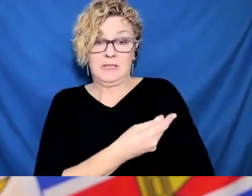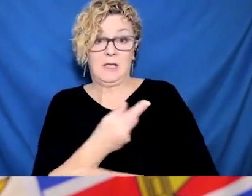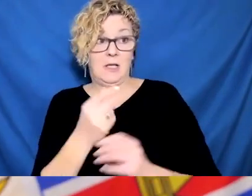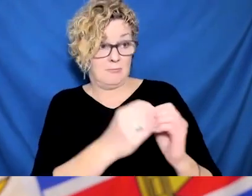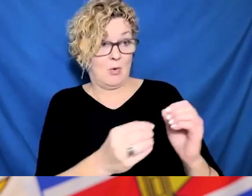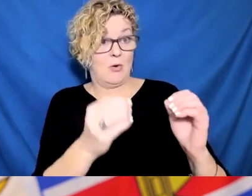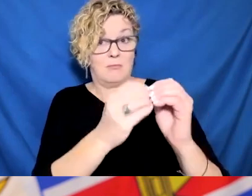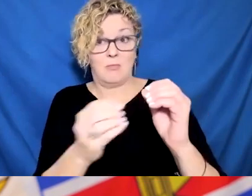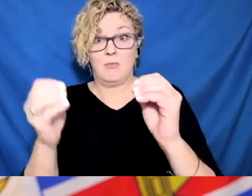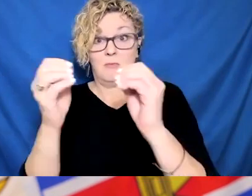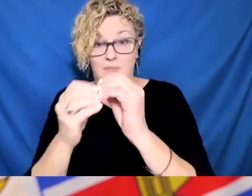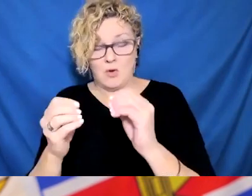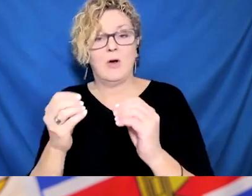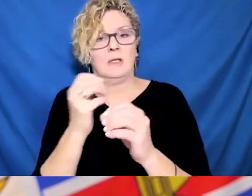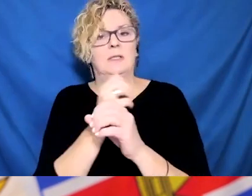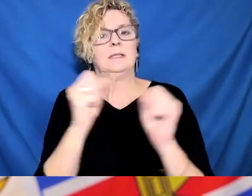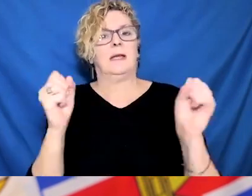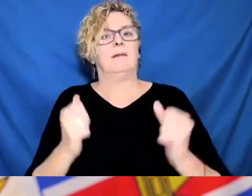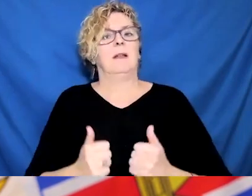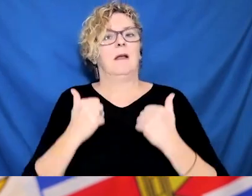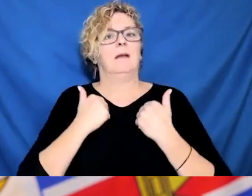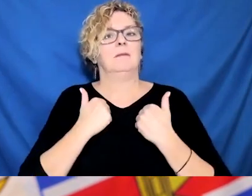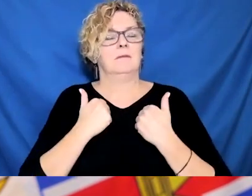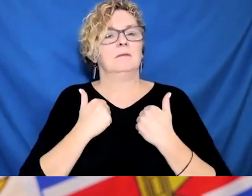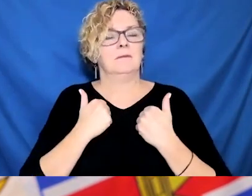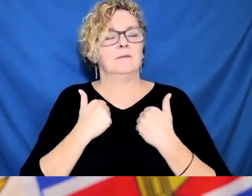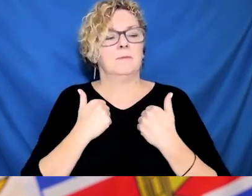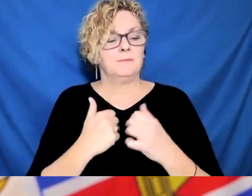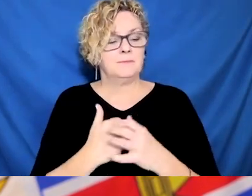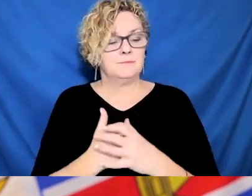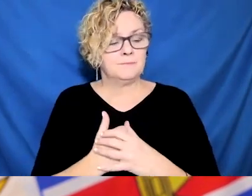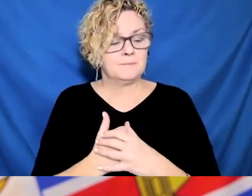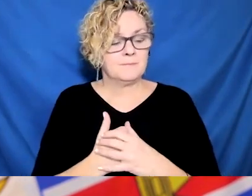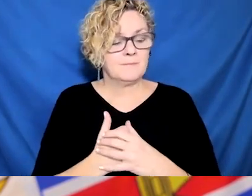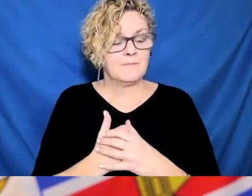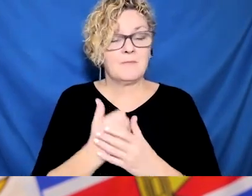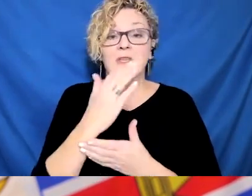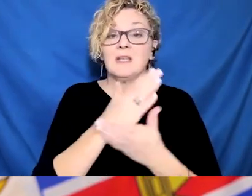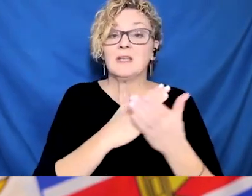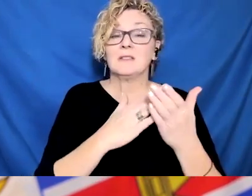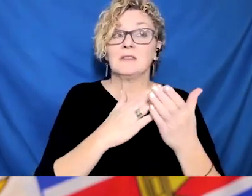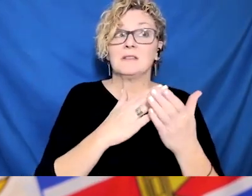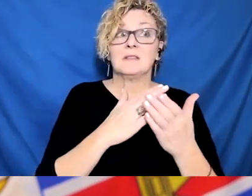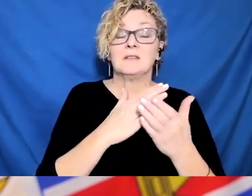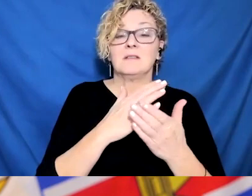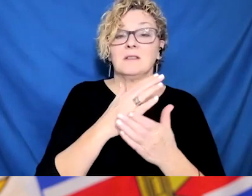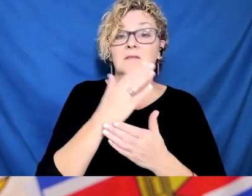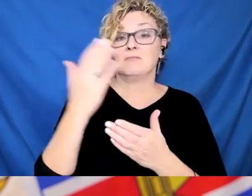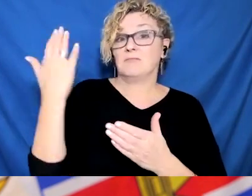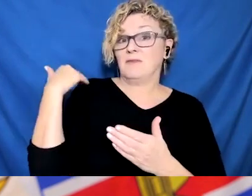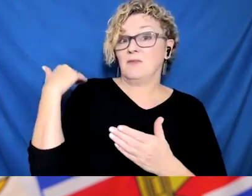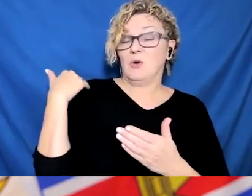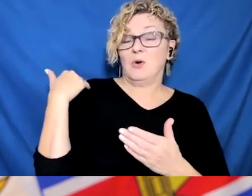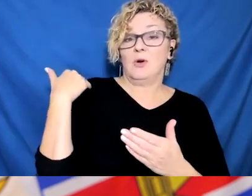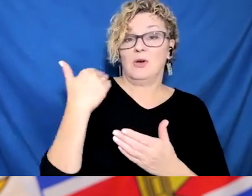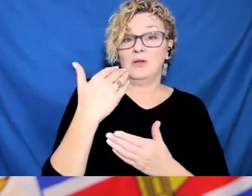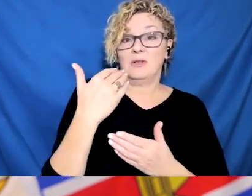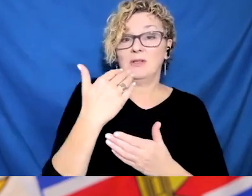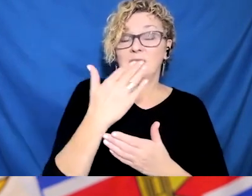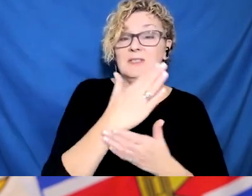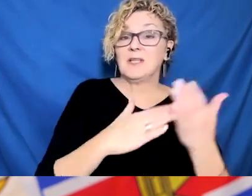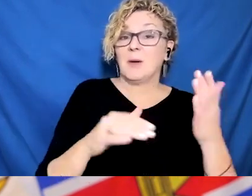Thank you Minister. As a reminder to everybody on the phone line, please press star one to enter the queue. First question today is from Penny Dafflo, CTV.